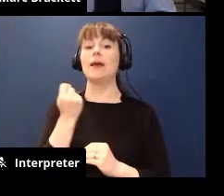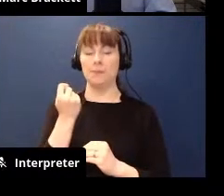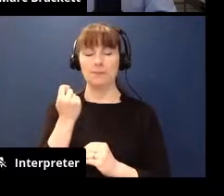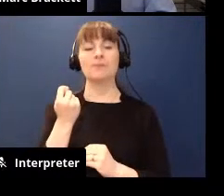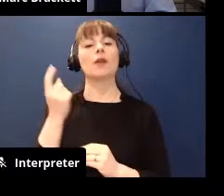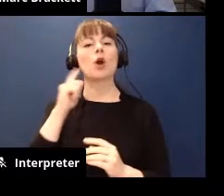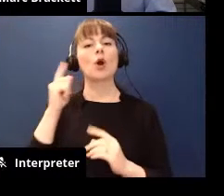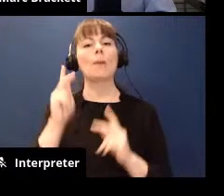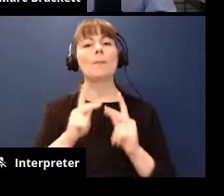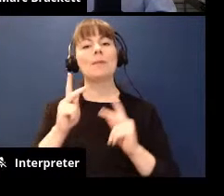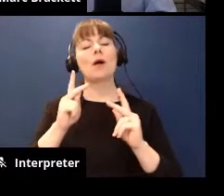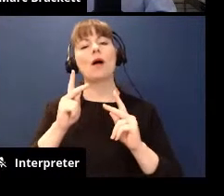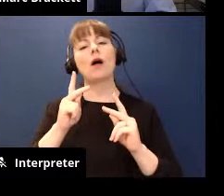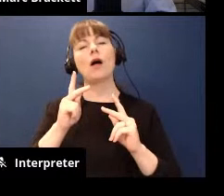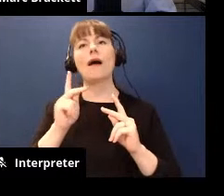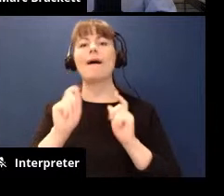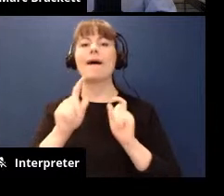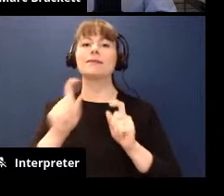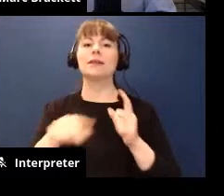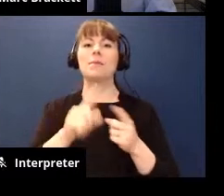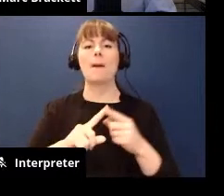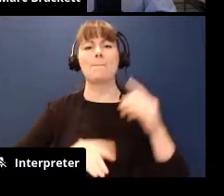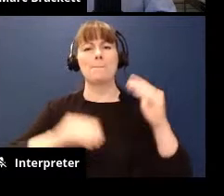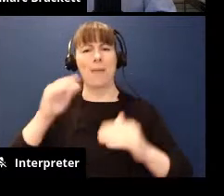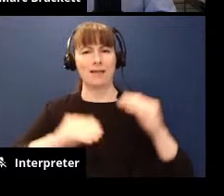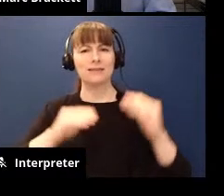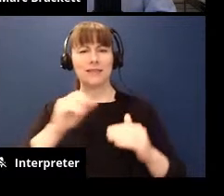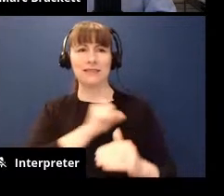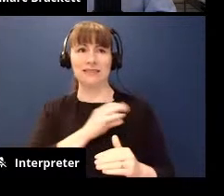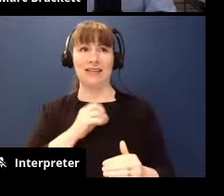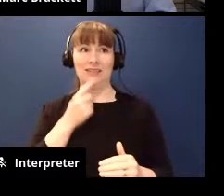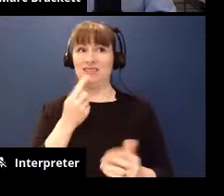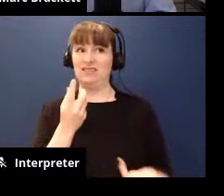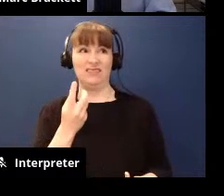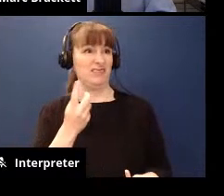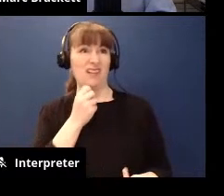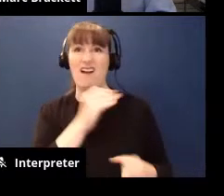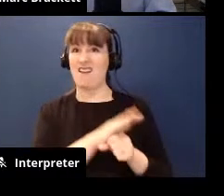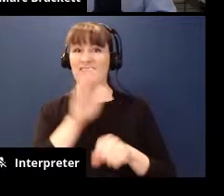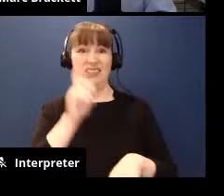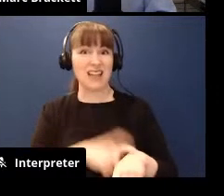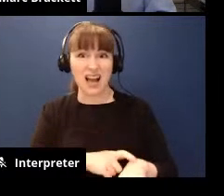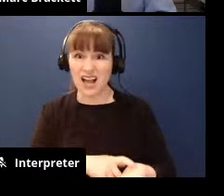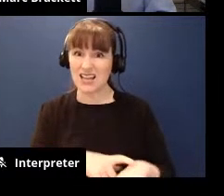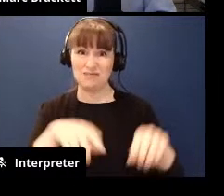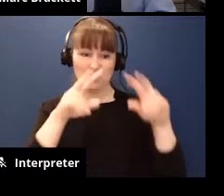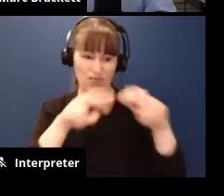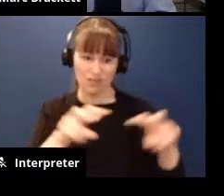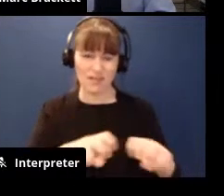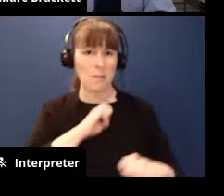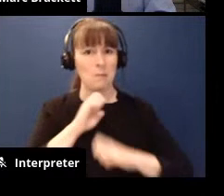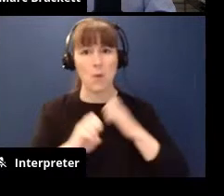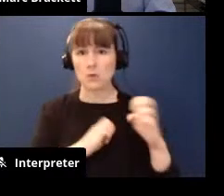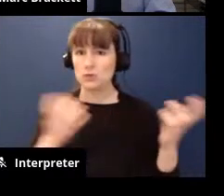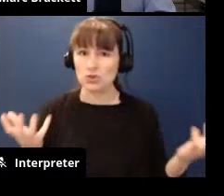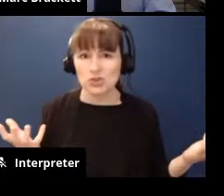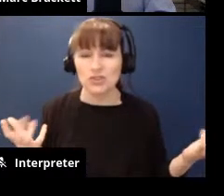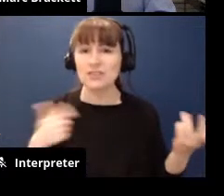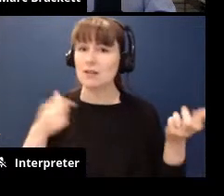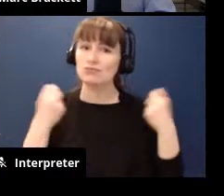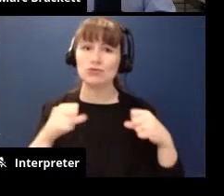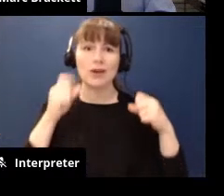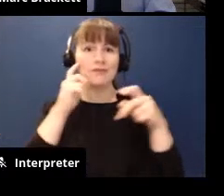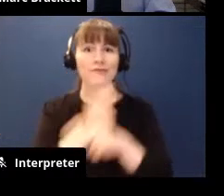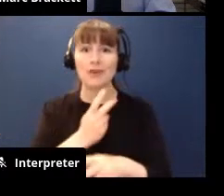balancing um staff who are saying hey i don't have time to explore emotions i am trying to figure